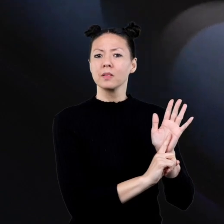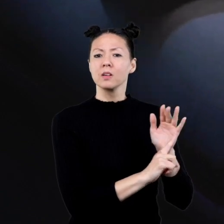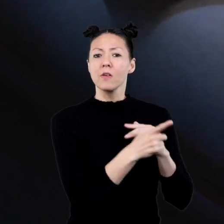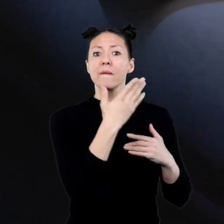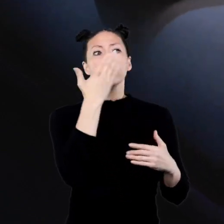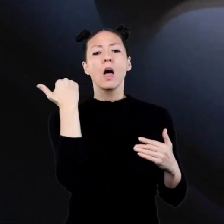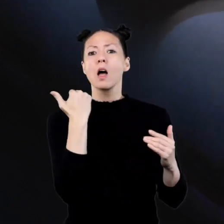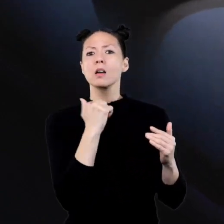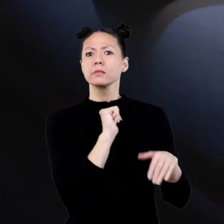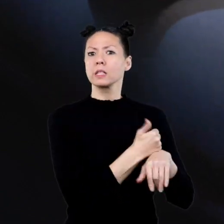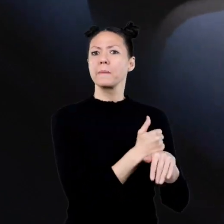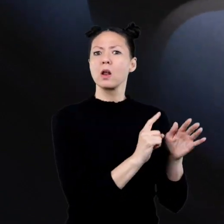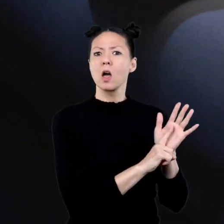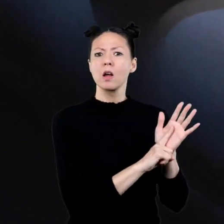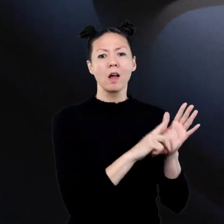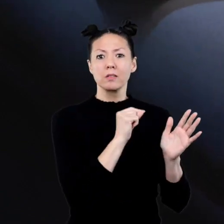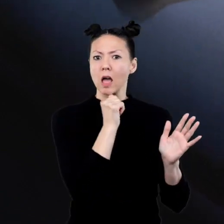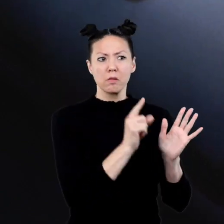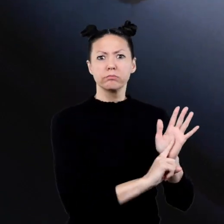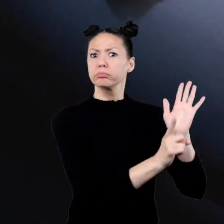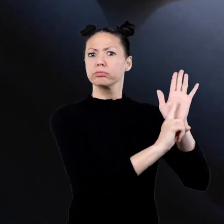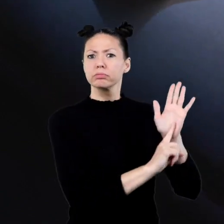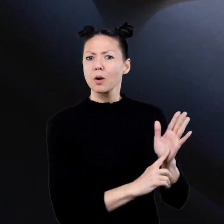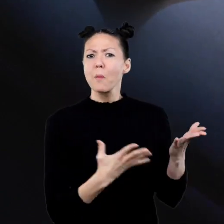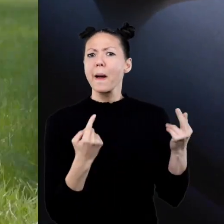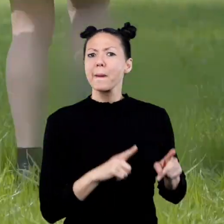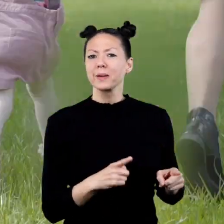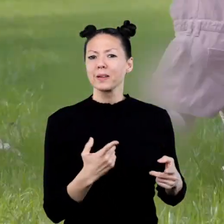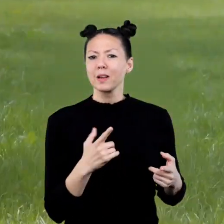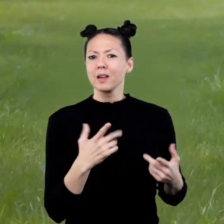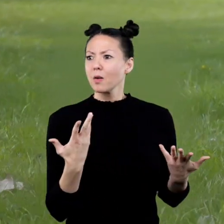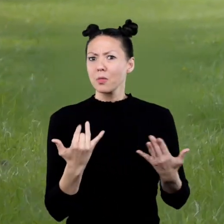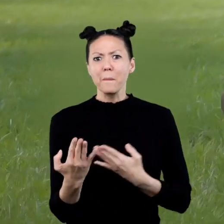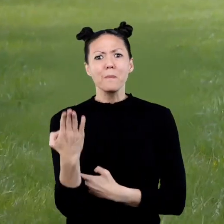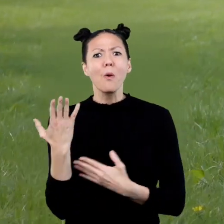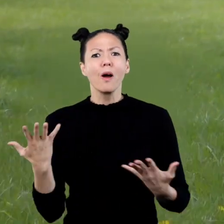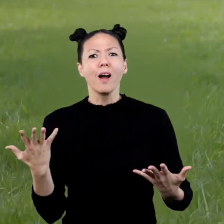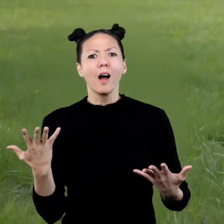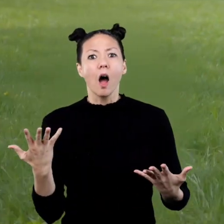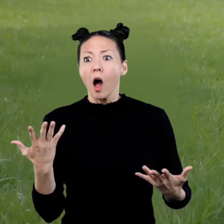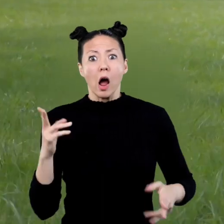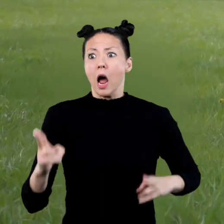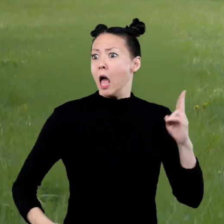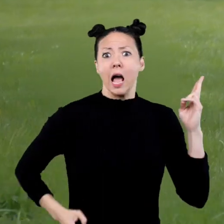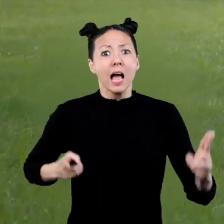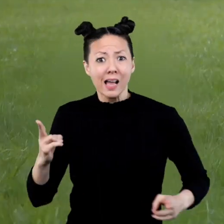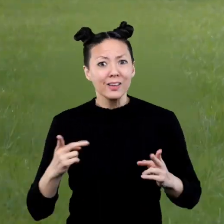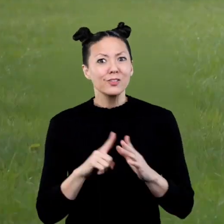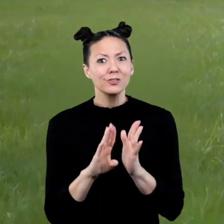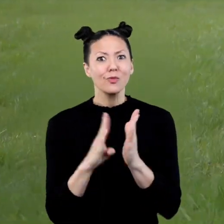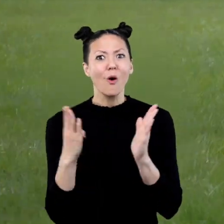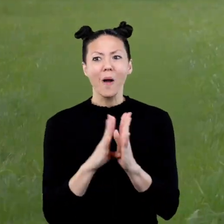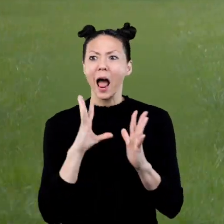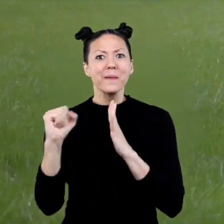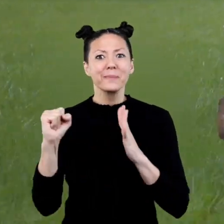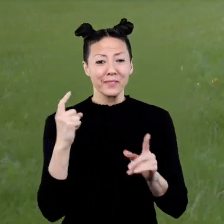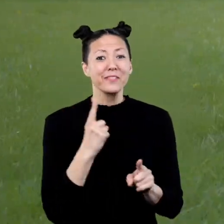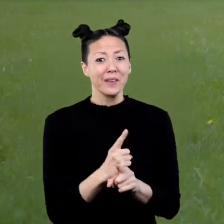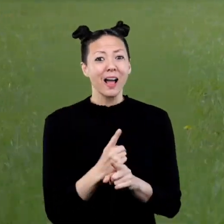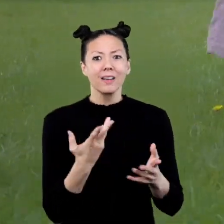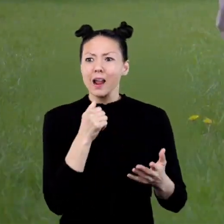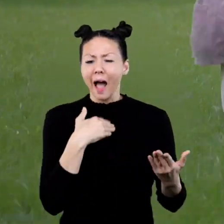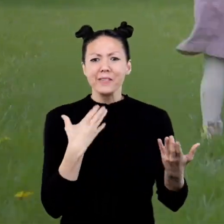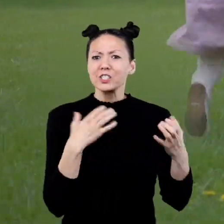alarm, have you ever forgotten to set it and it didn't go off? How about that morning? Did you find yourself rushing out the door?